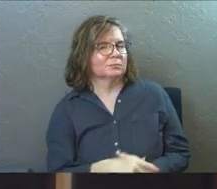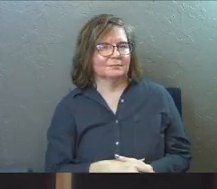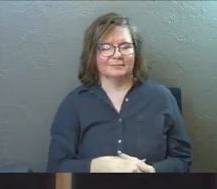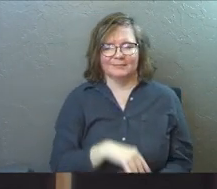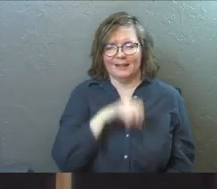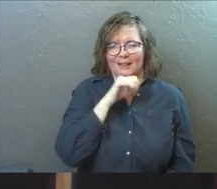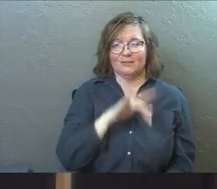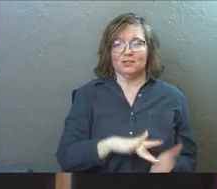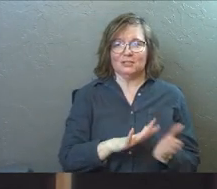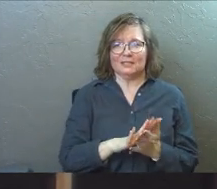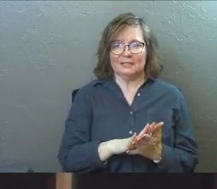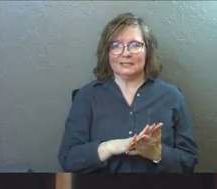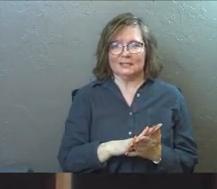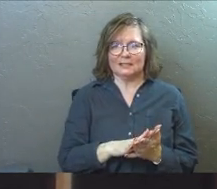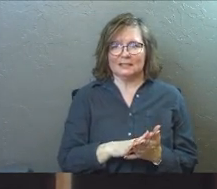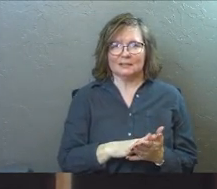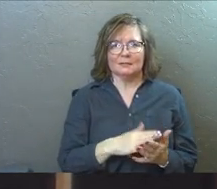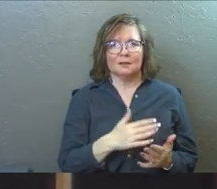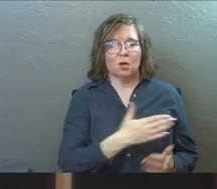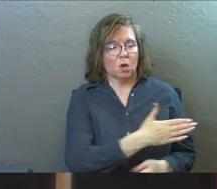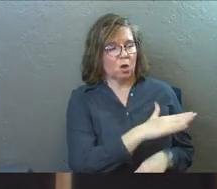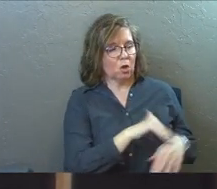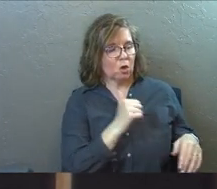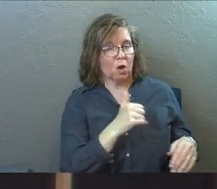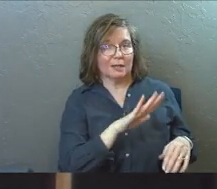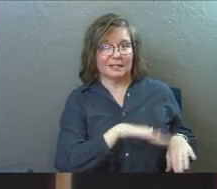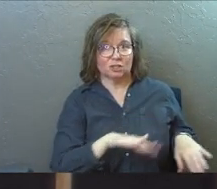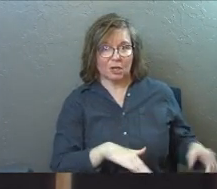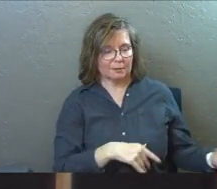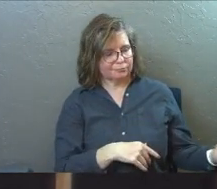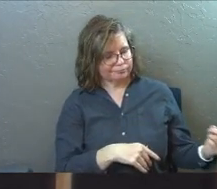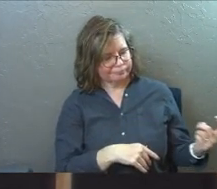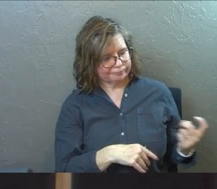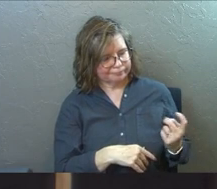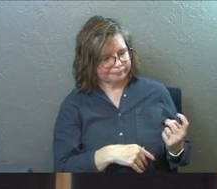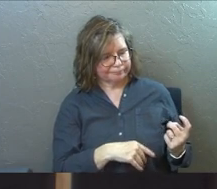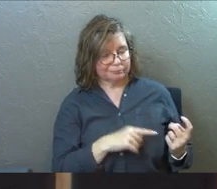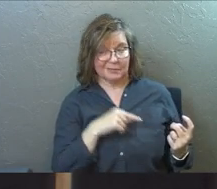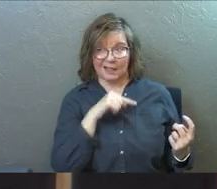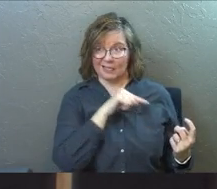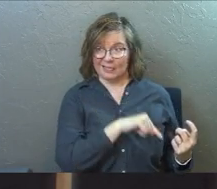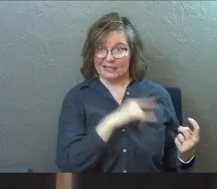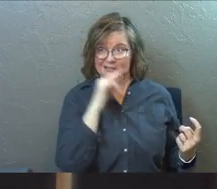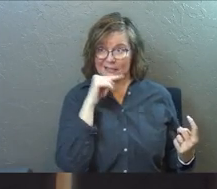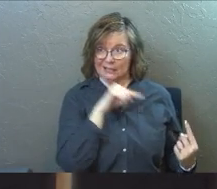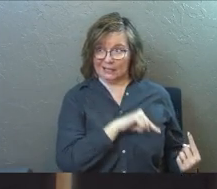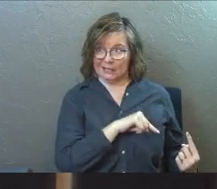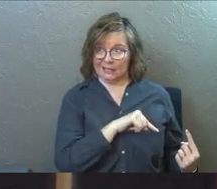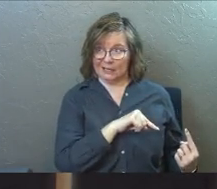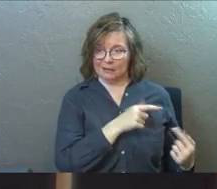I love this. Jesus called a little child to him and put a child among them. This kid is greater than all of you.